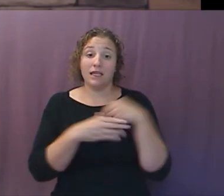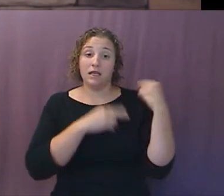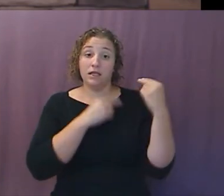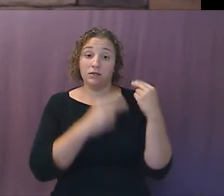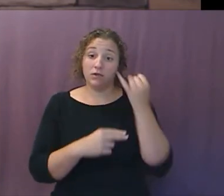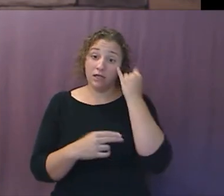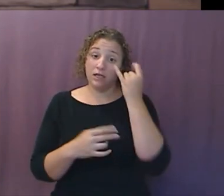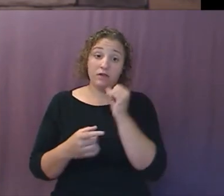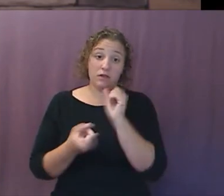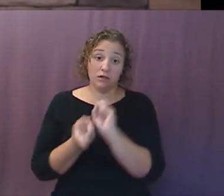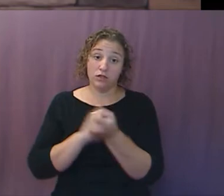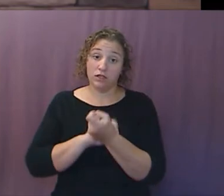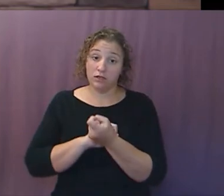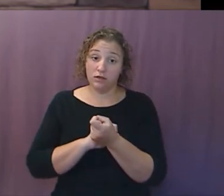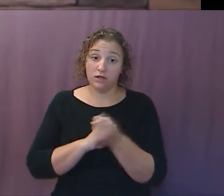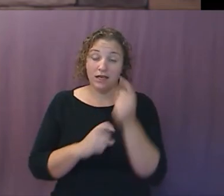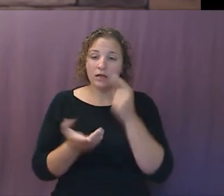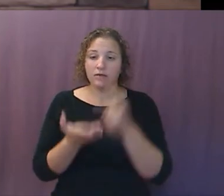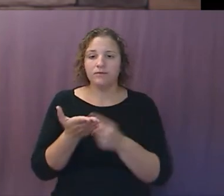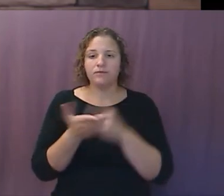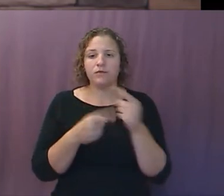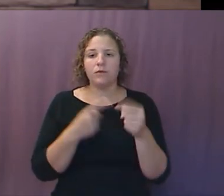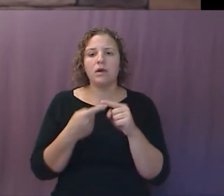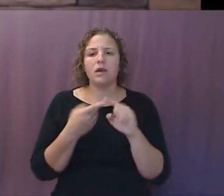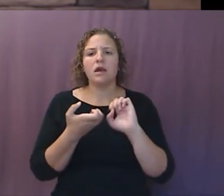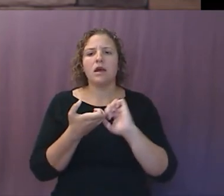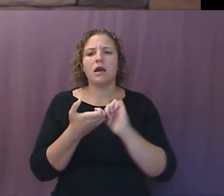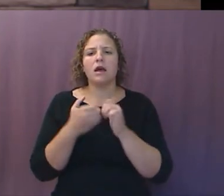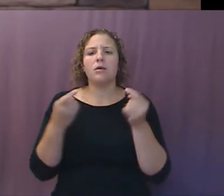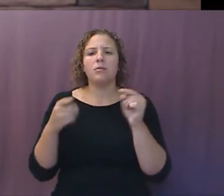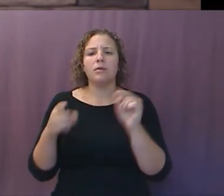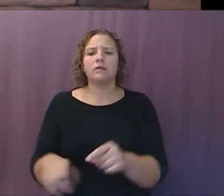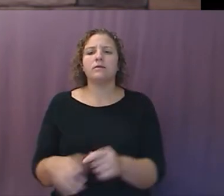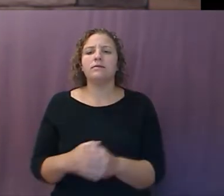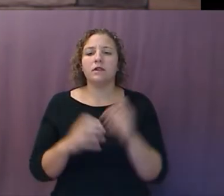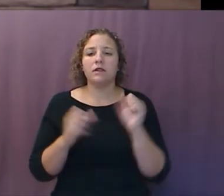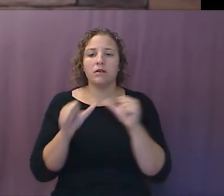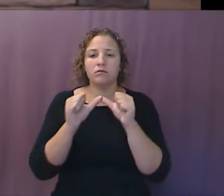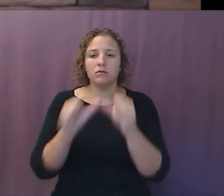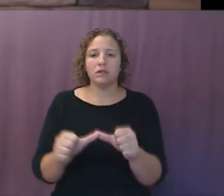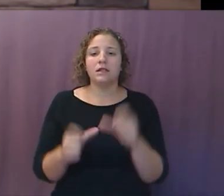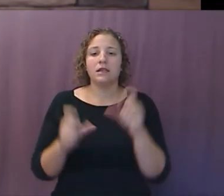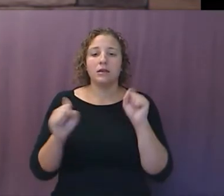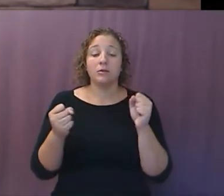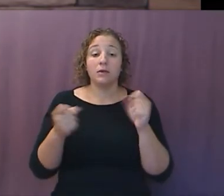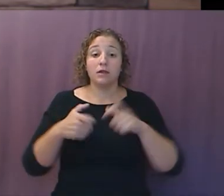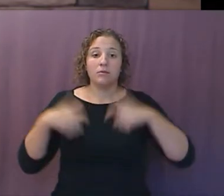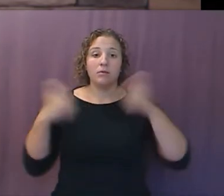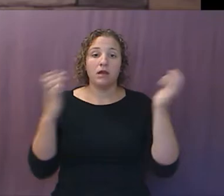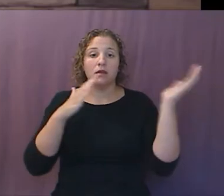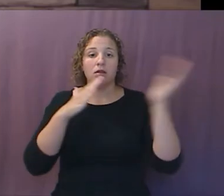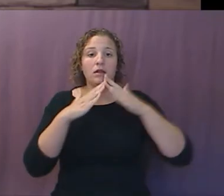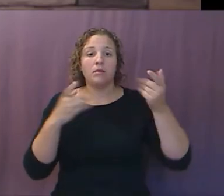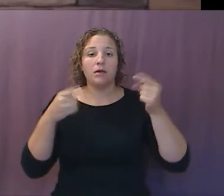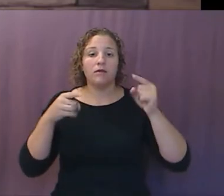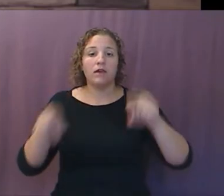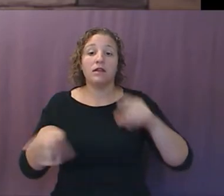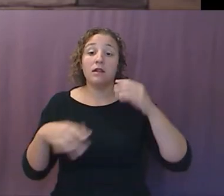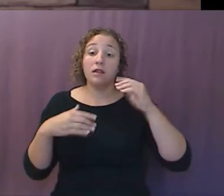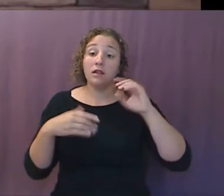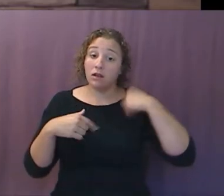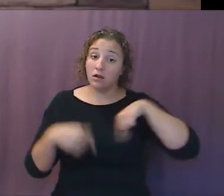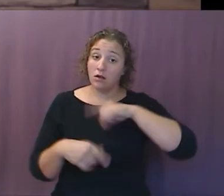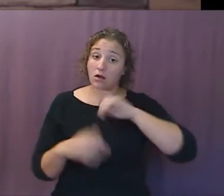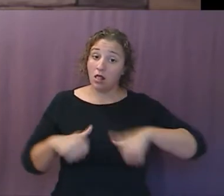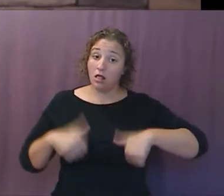And he talked about how that goes down if it does turn into an event like this. He said this could be the biggest event of all of our lifetimes. It has now become